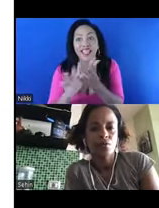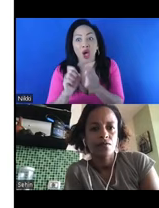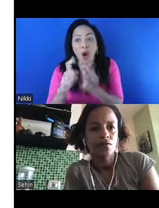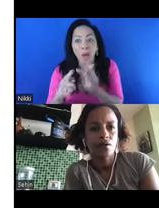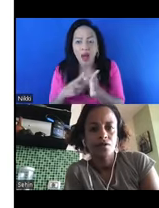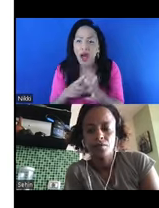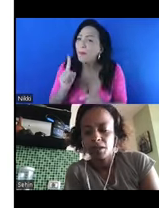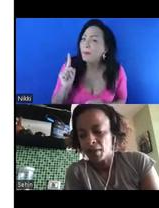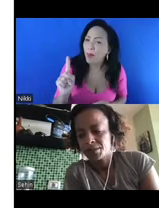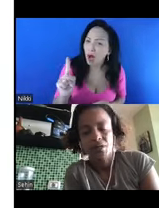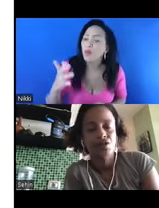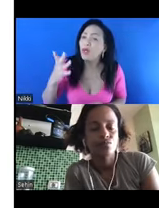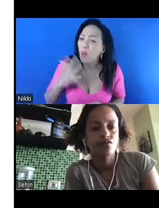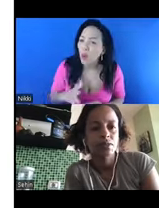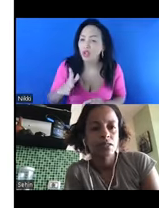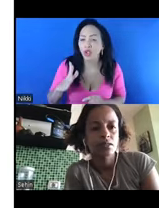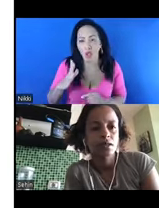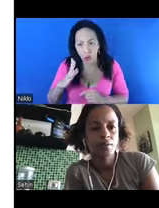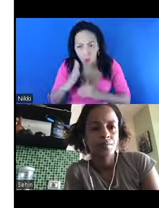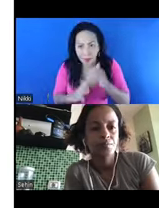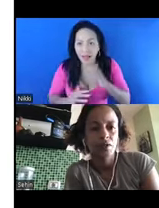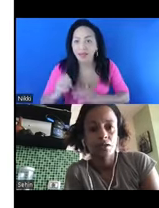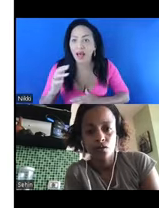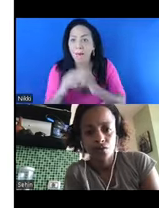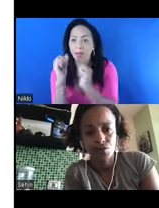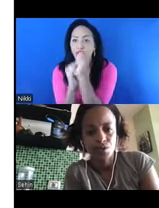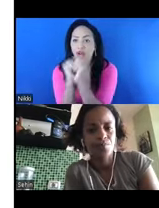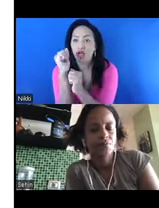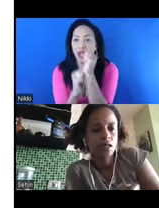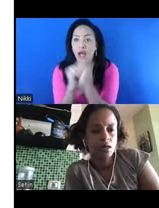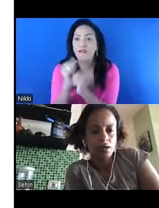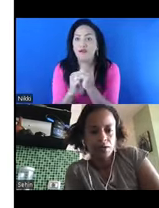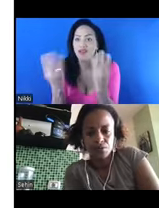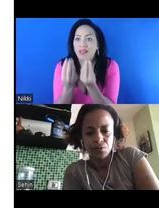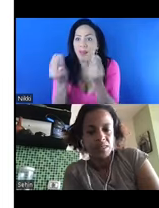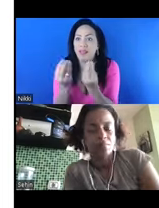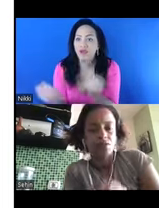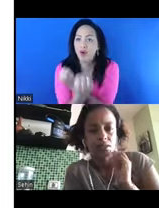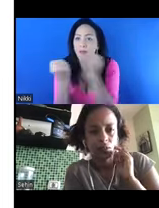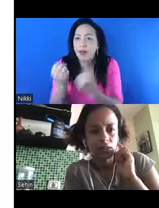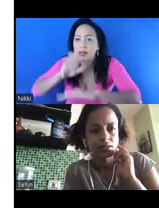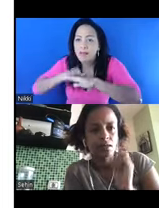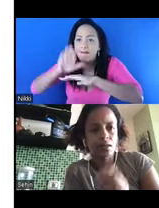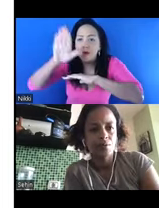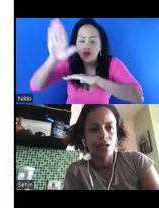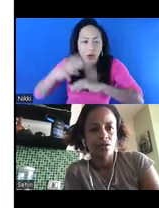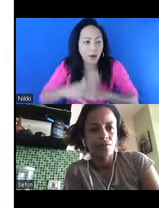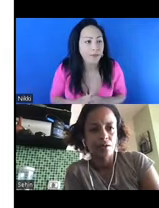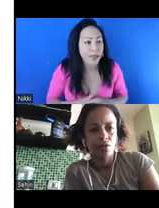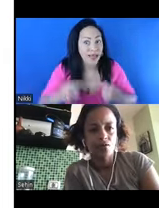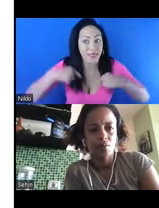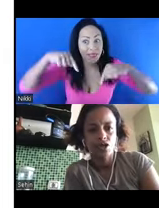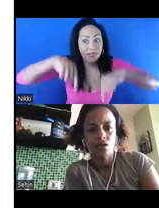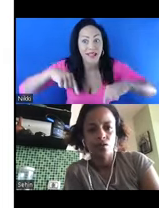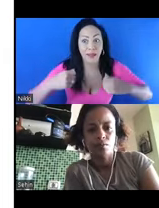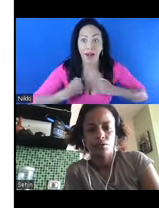pathway for there to be a mass-based movement in the near future. So that's about Zaytawit. And you can find